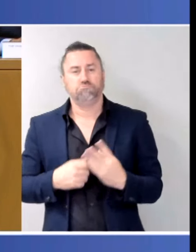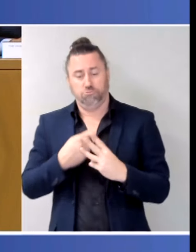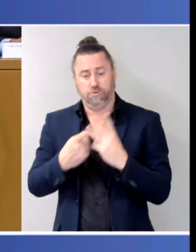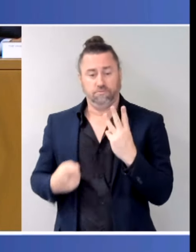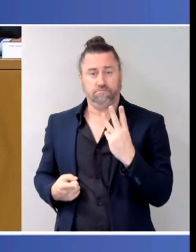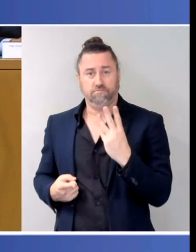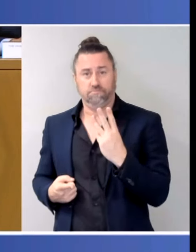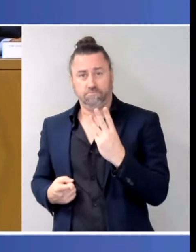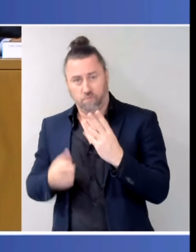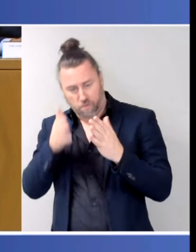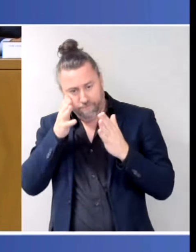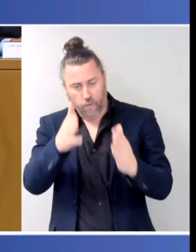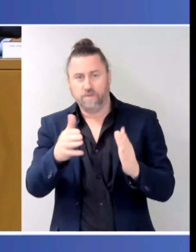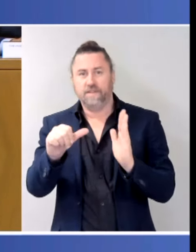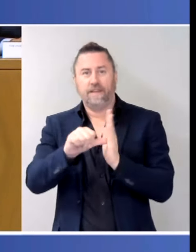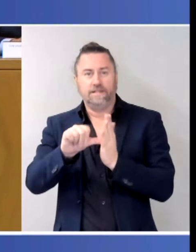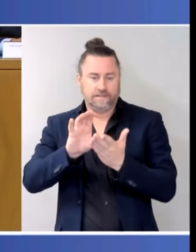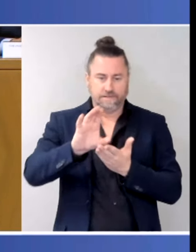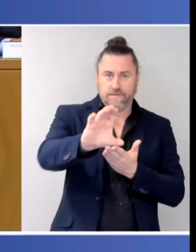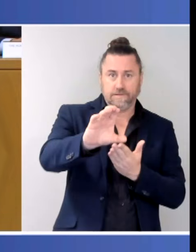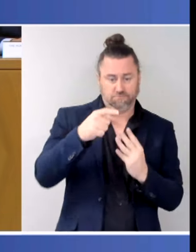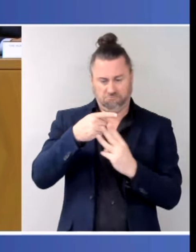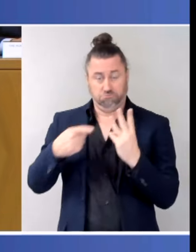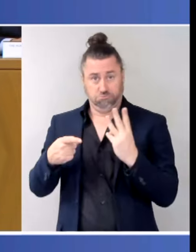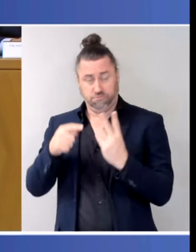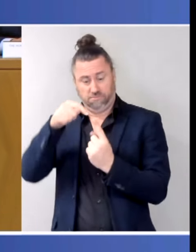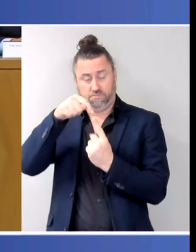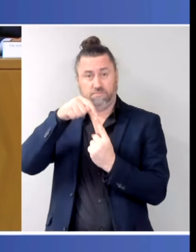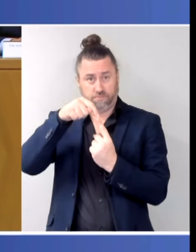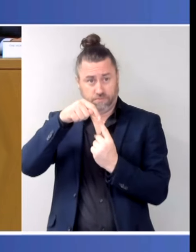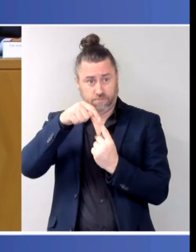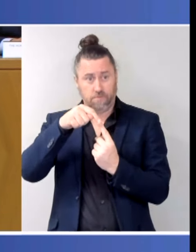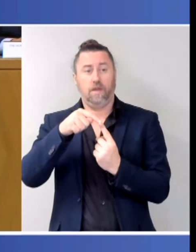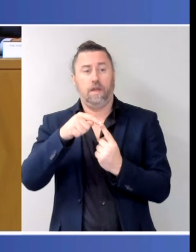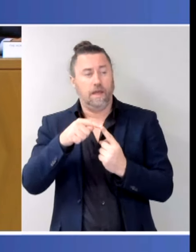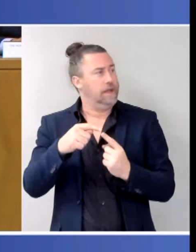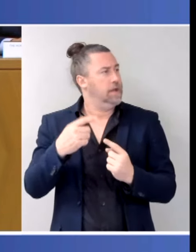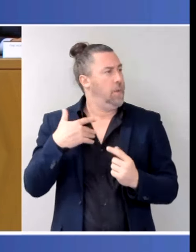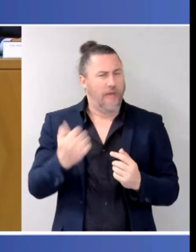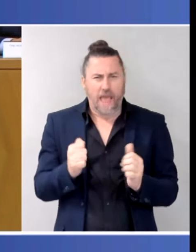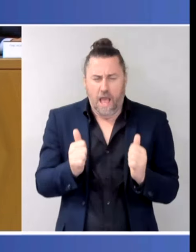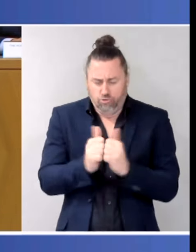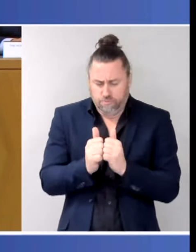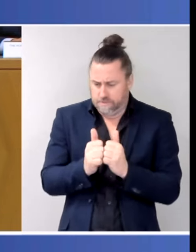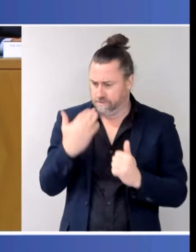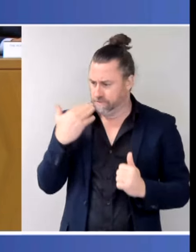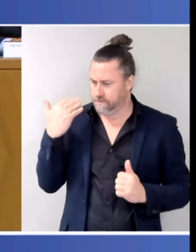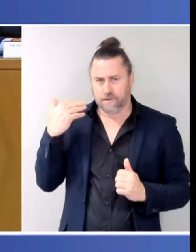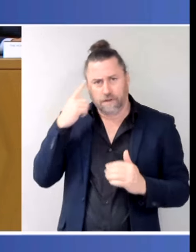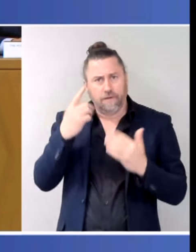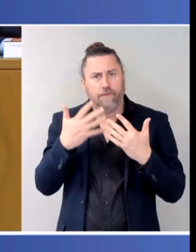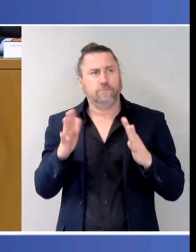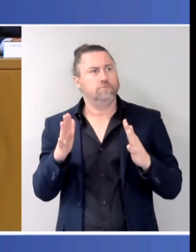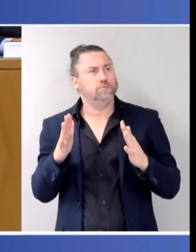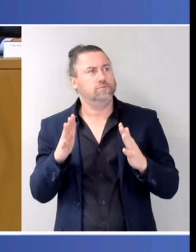the agreement ended in June of next year. So